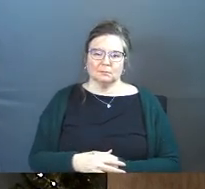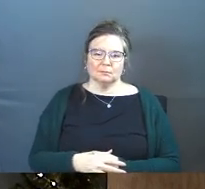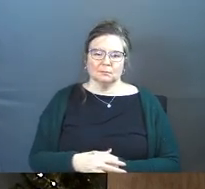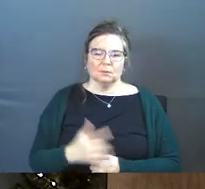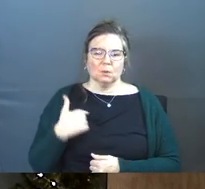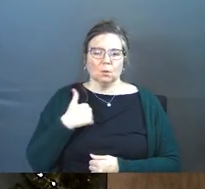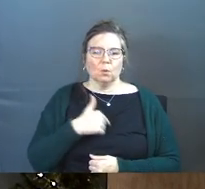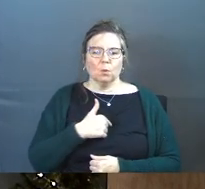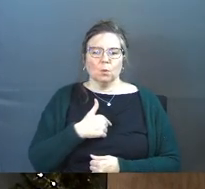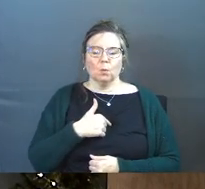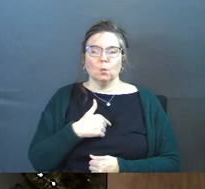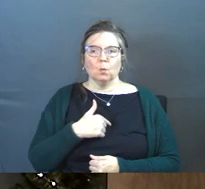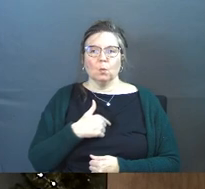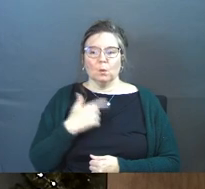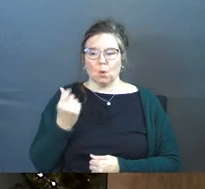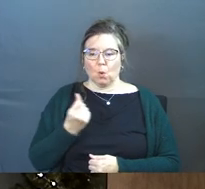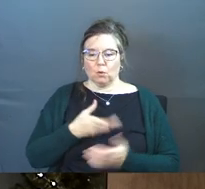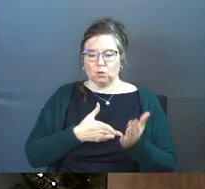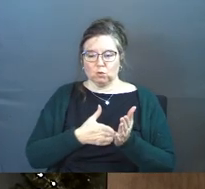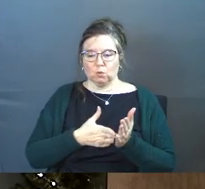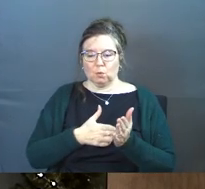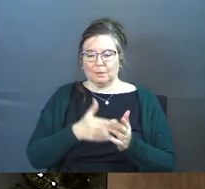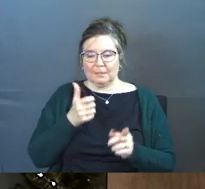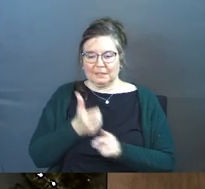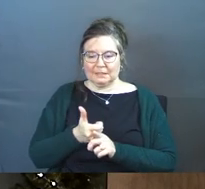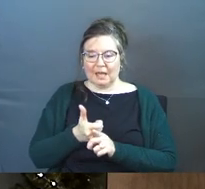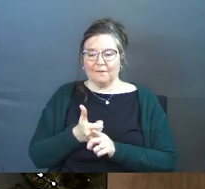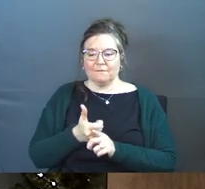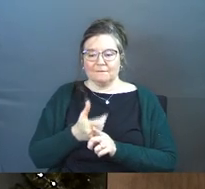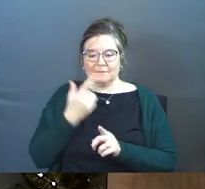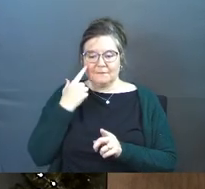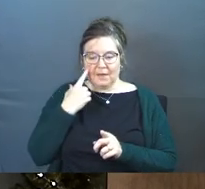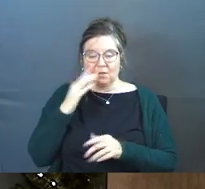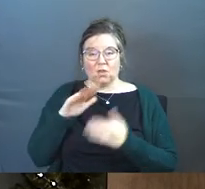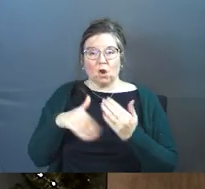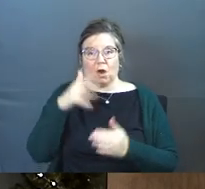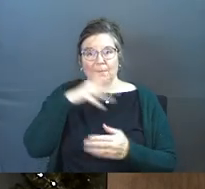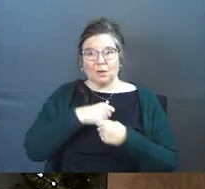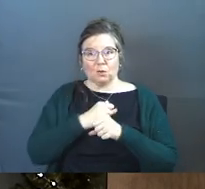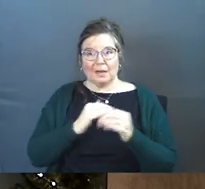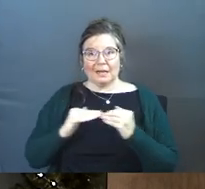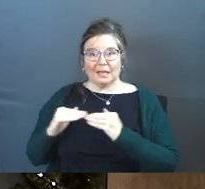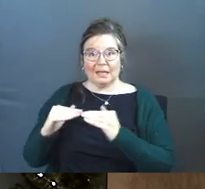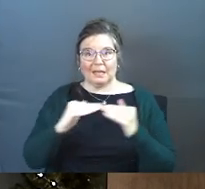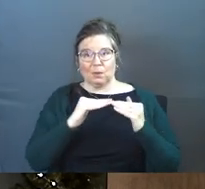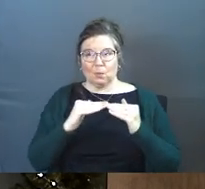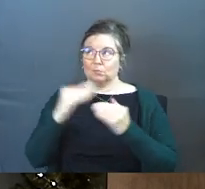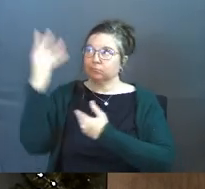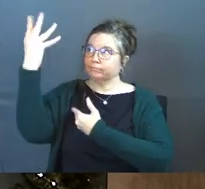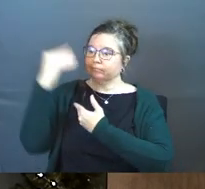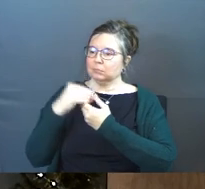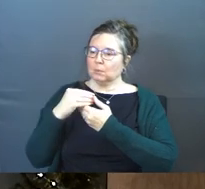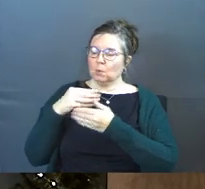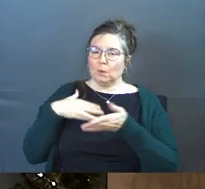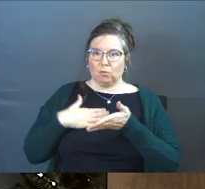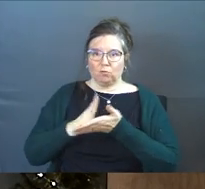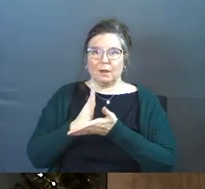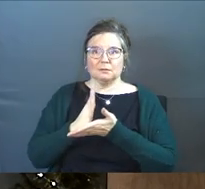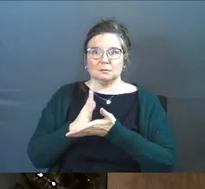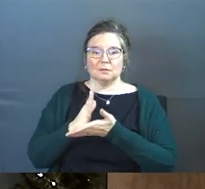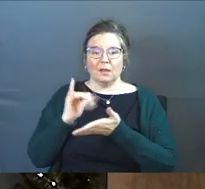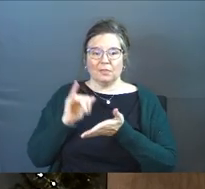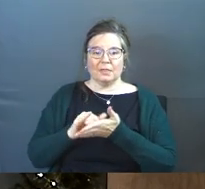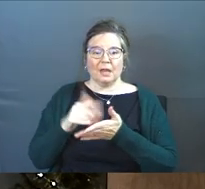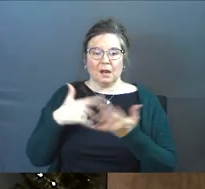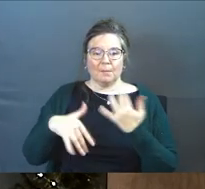we hold these truths to be self-evident that all men are created equal that they are endowed by their creator with certain inalienable rights